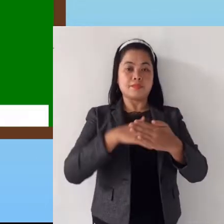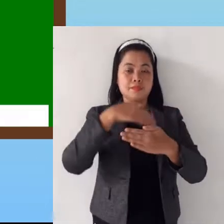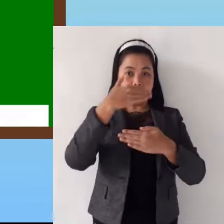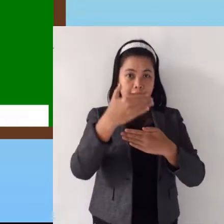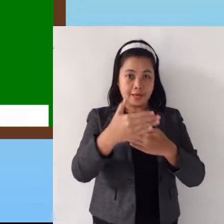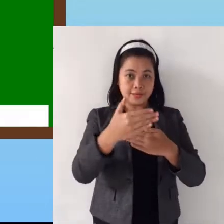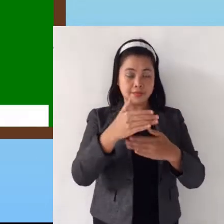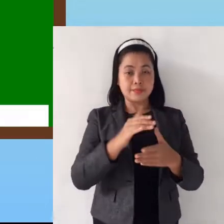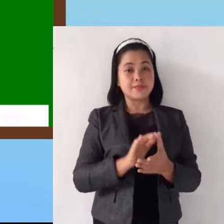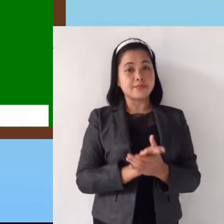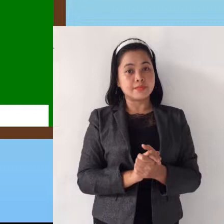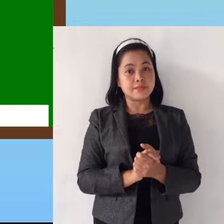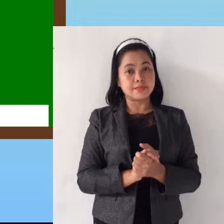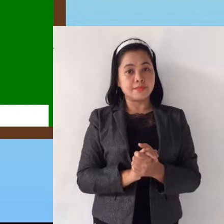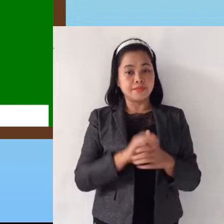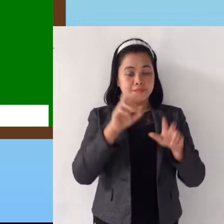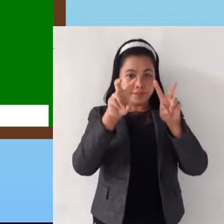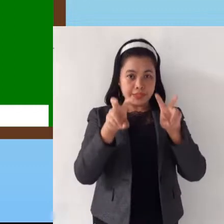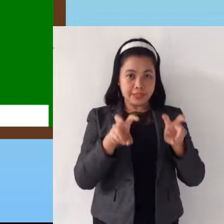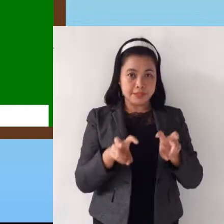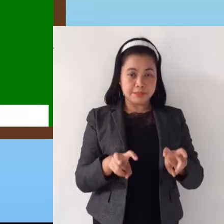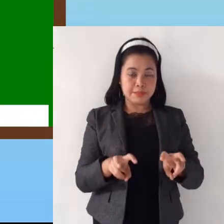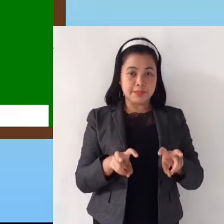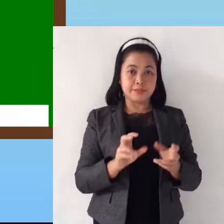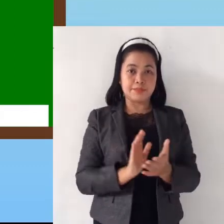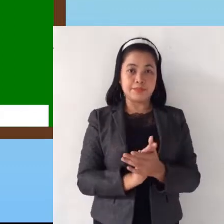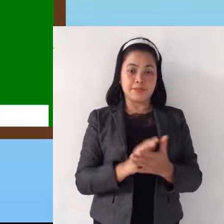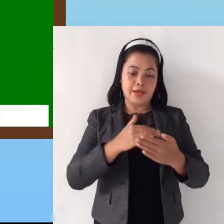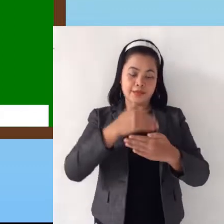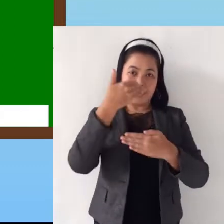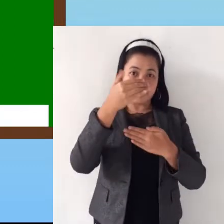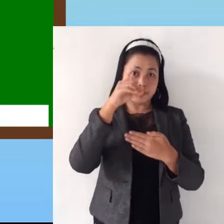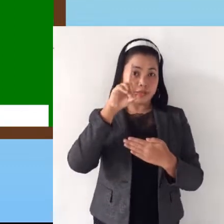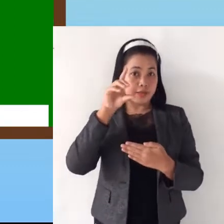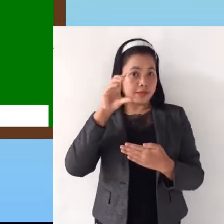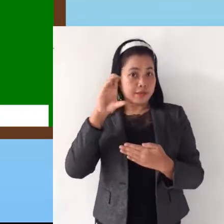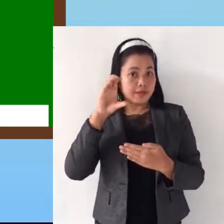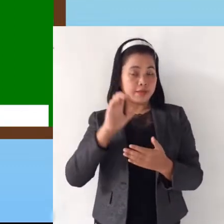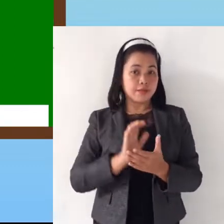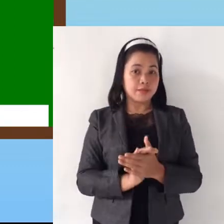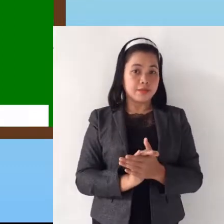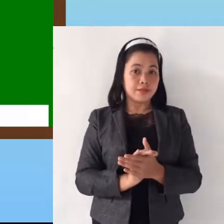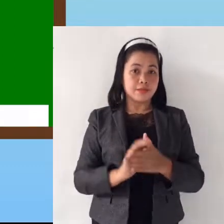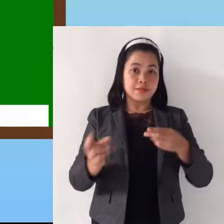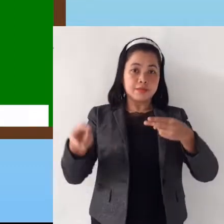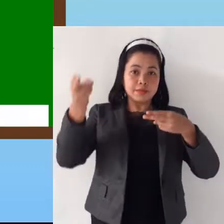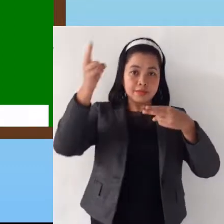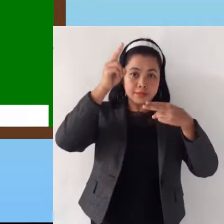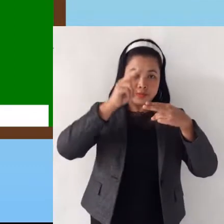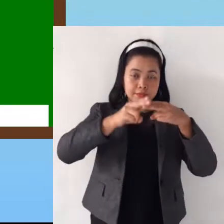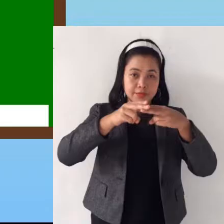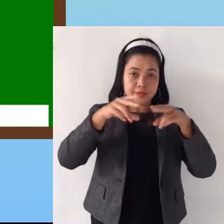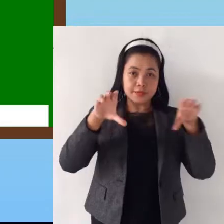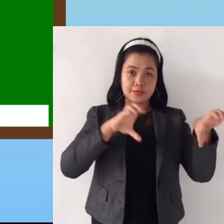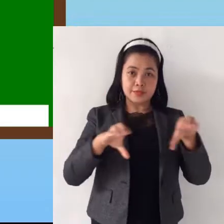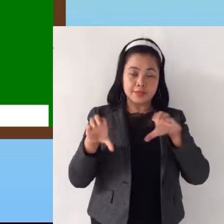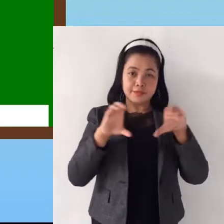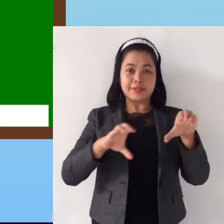Next, assessment. Next icon is additional activities.